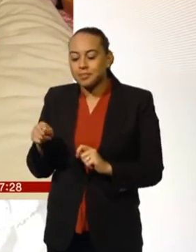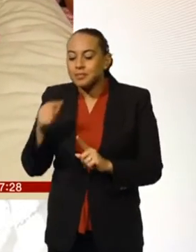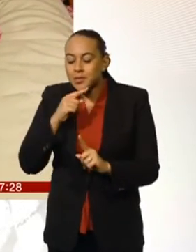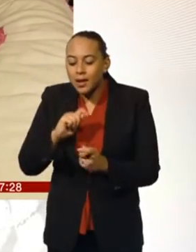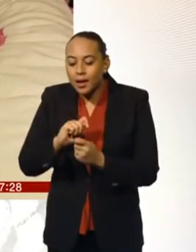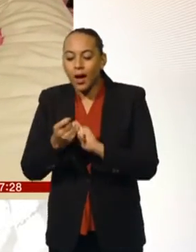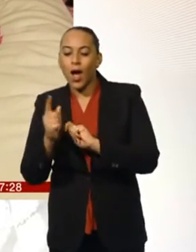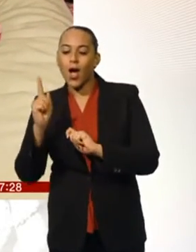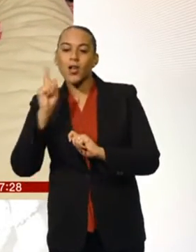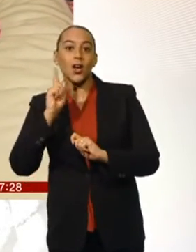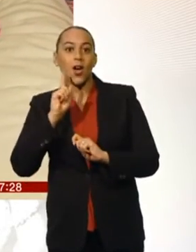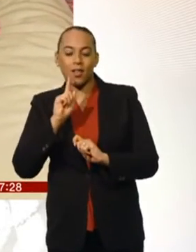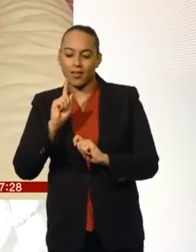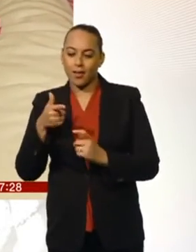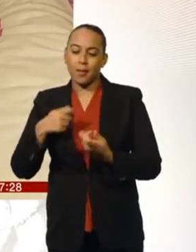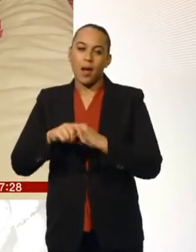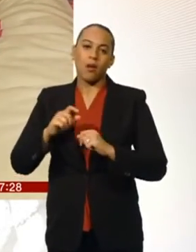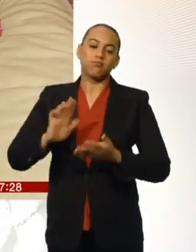Stephanie Hurst, BBC News.